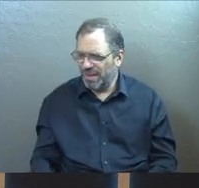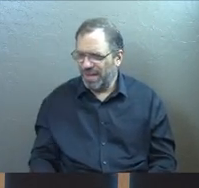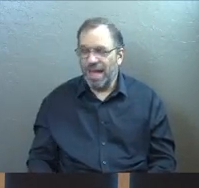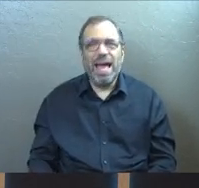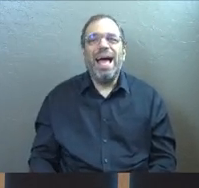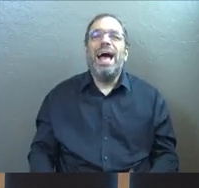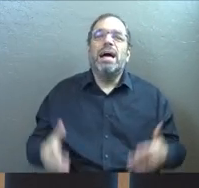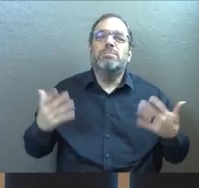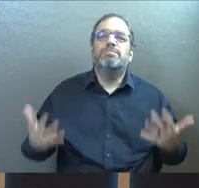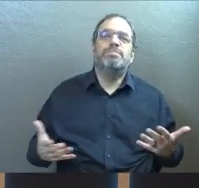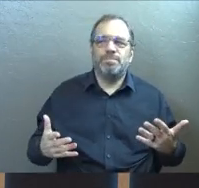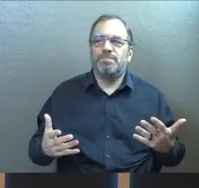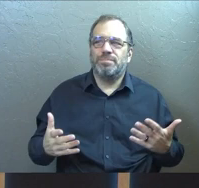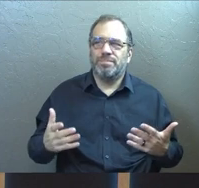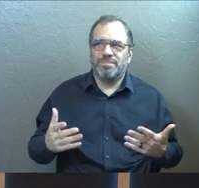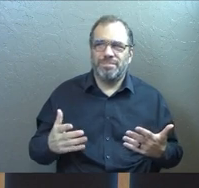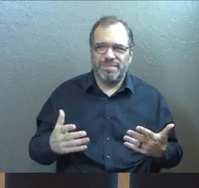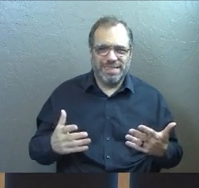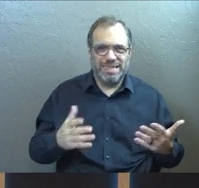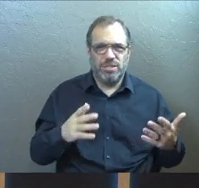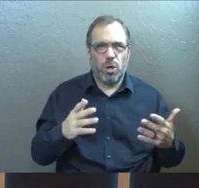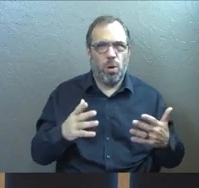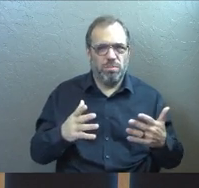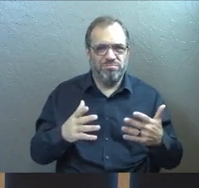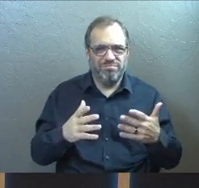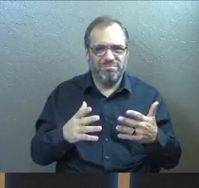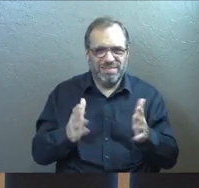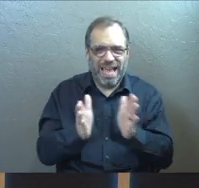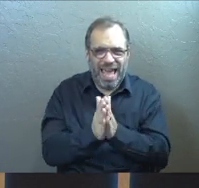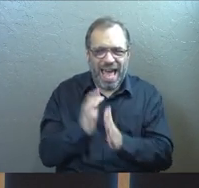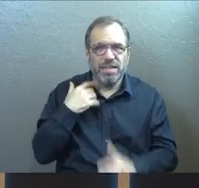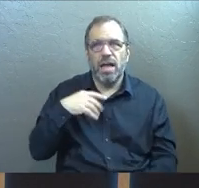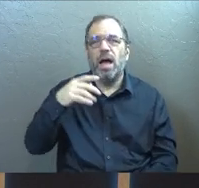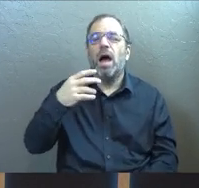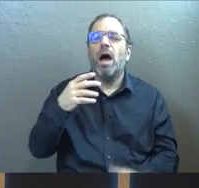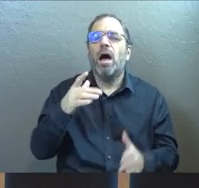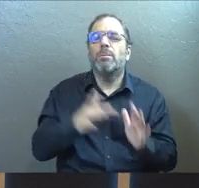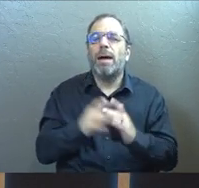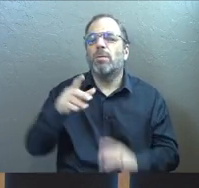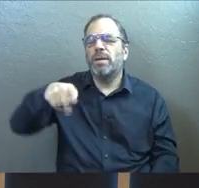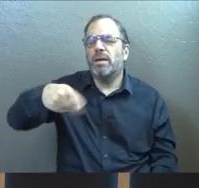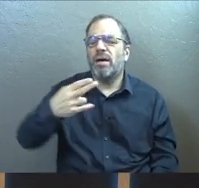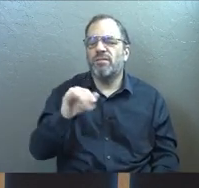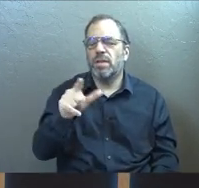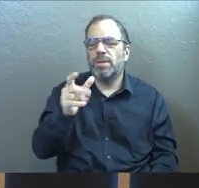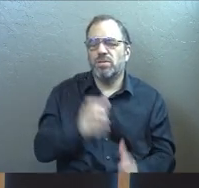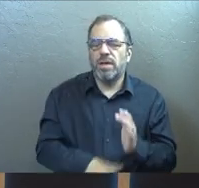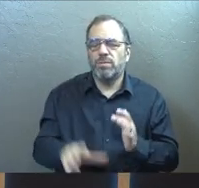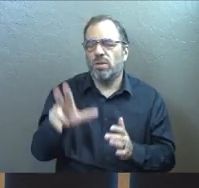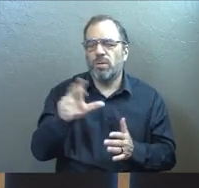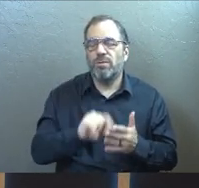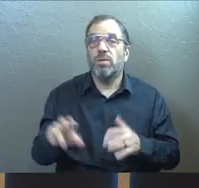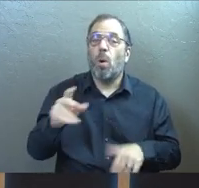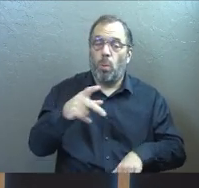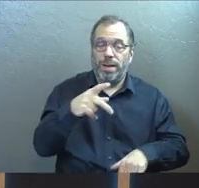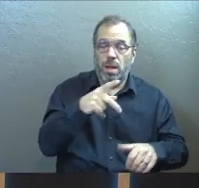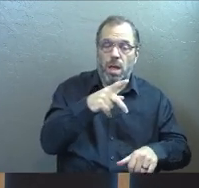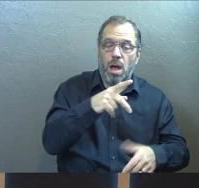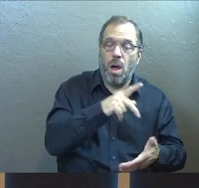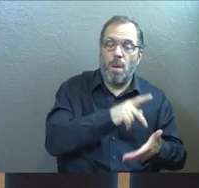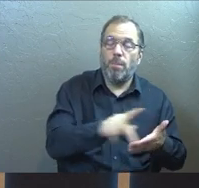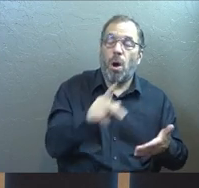they kind of stick us right in this spot, which we're going to get to in a minute. It's going to be Philippians 3 and 4. When Paul was in prison,